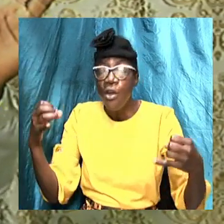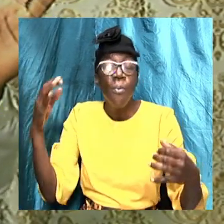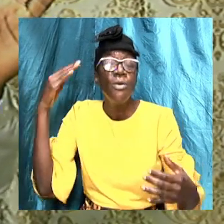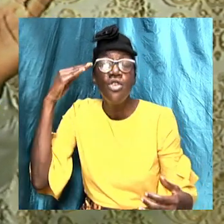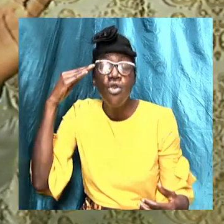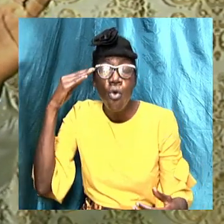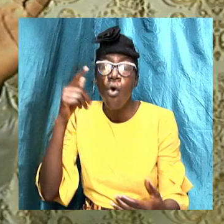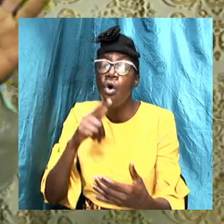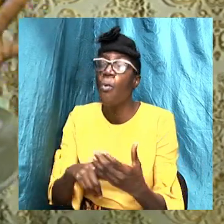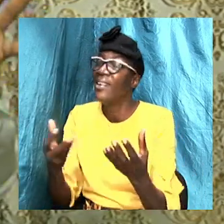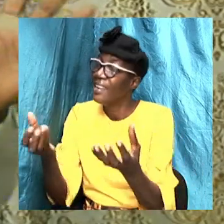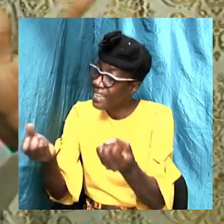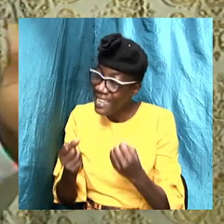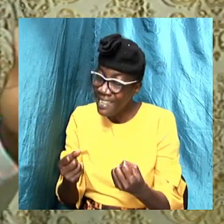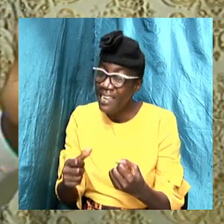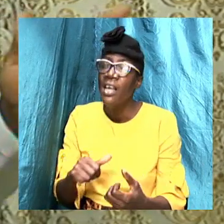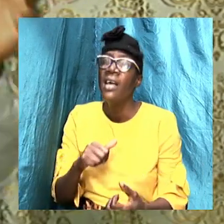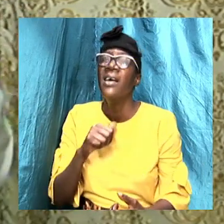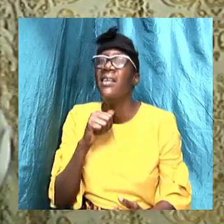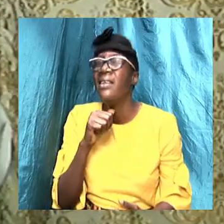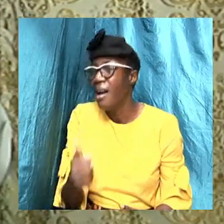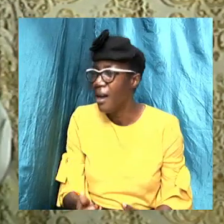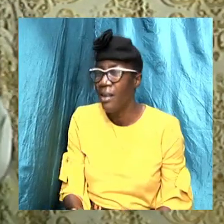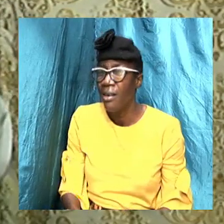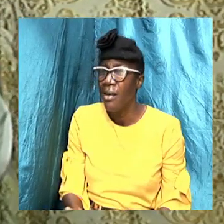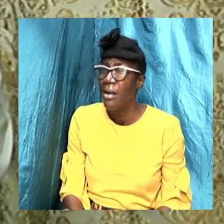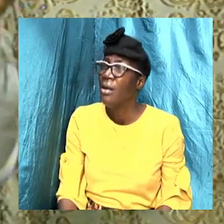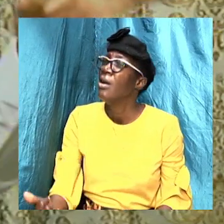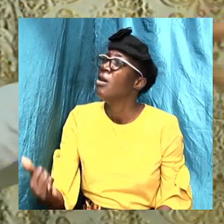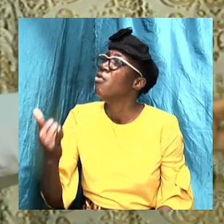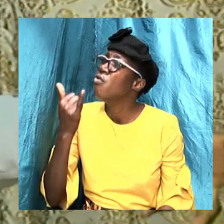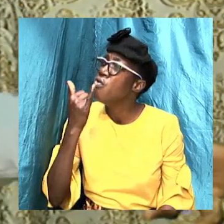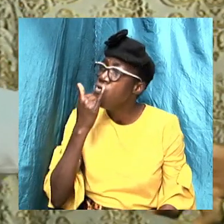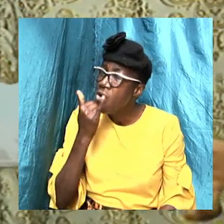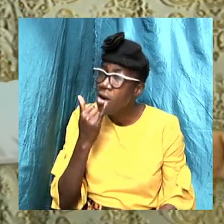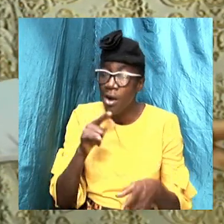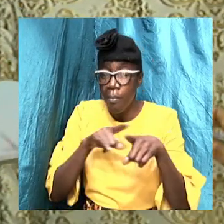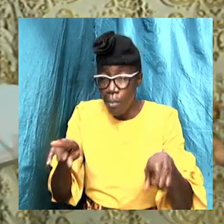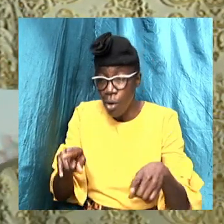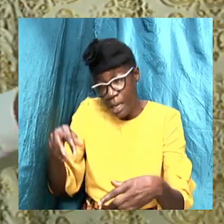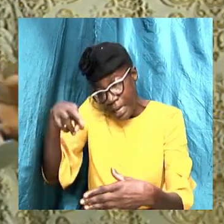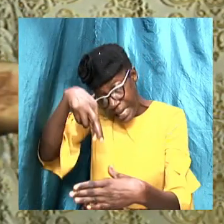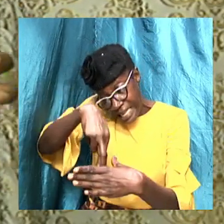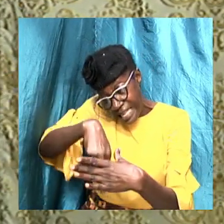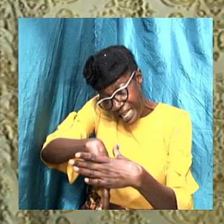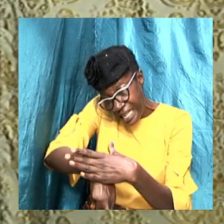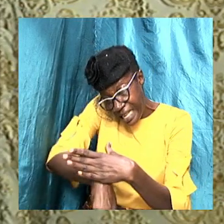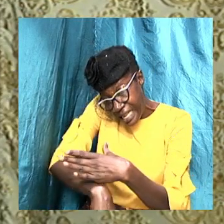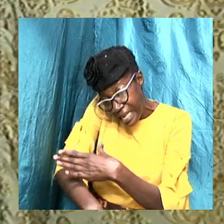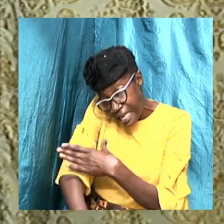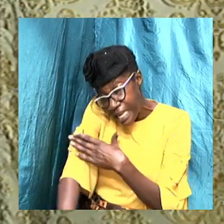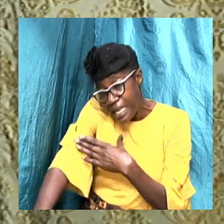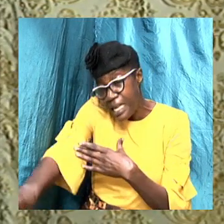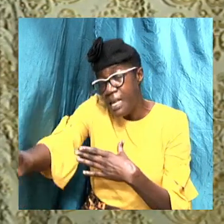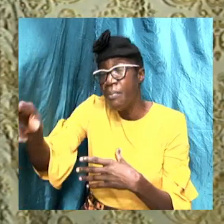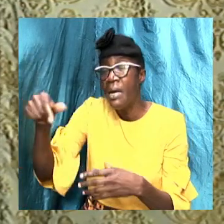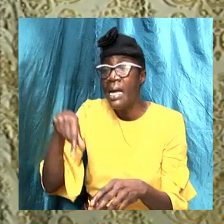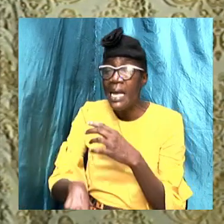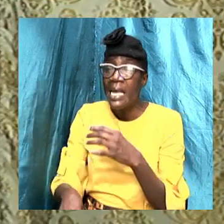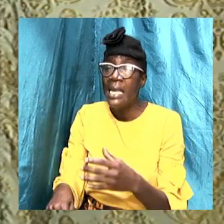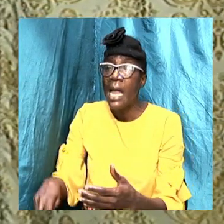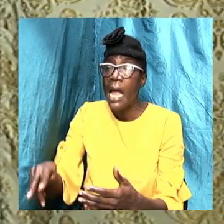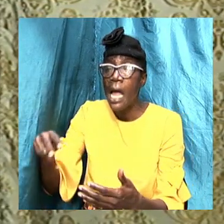is not a fly by night, but it is rooted and grown in the Old Testament, and we can see